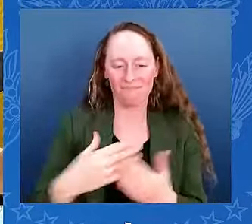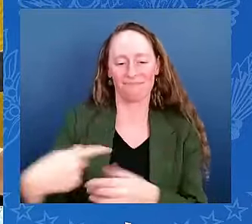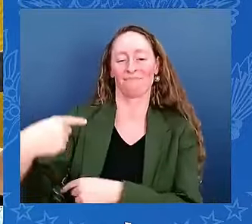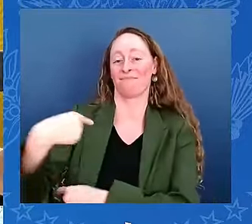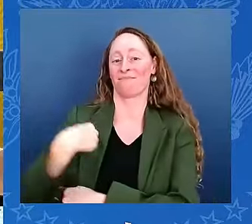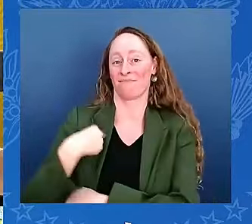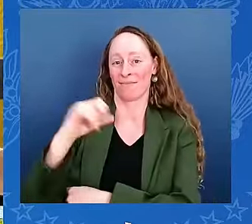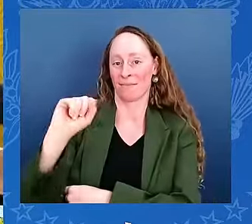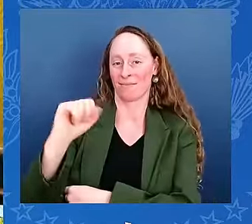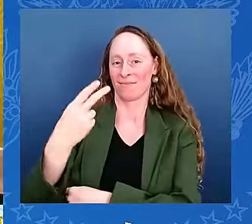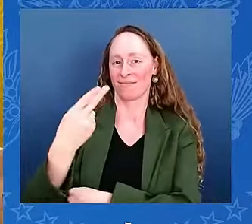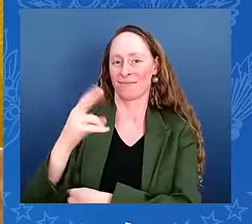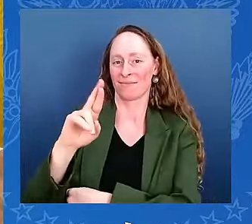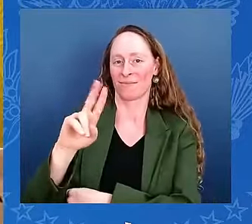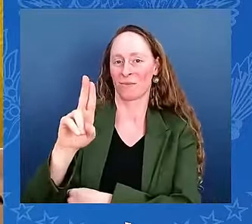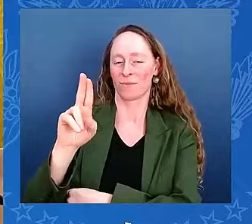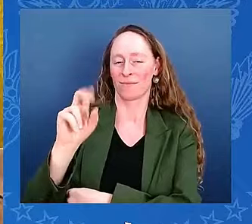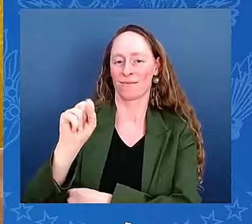University.